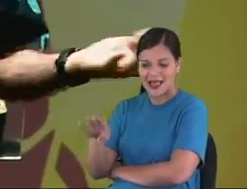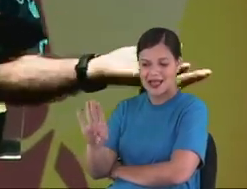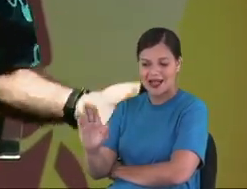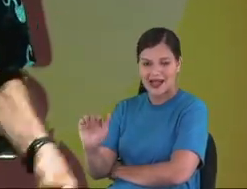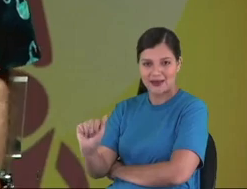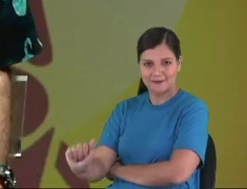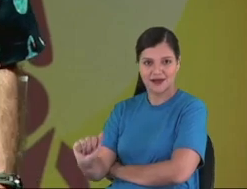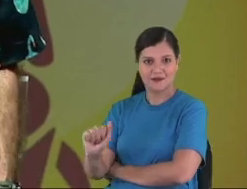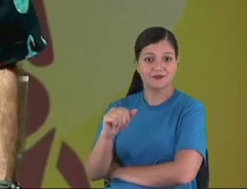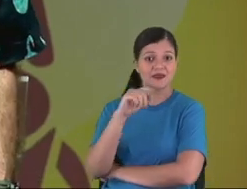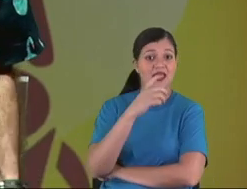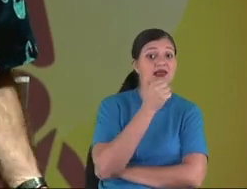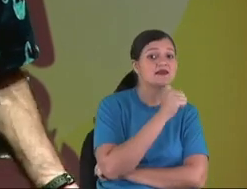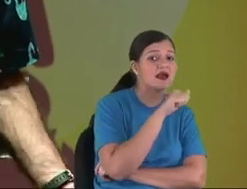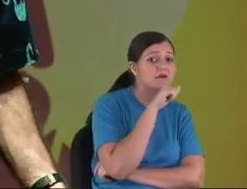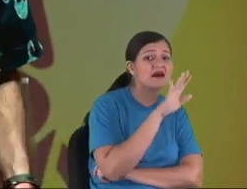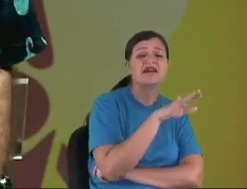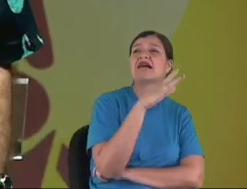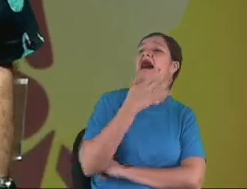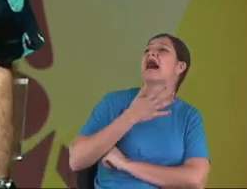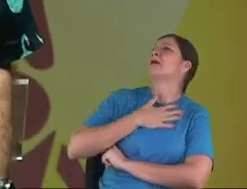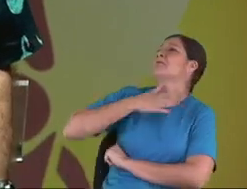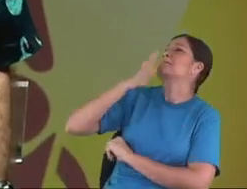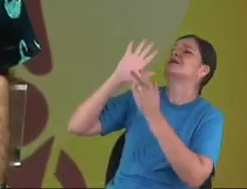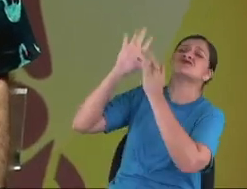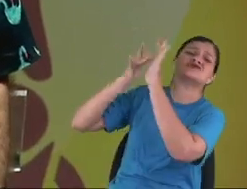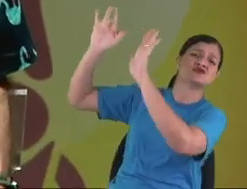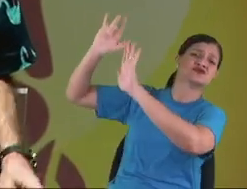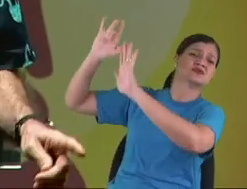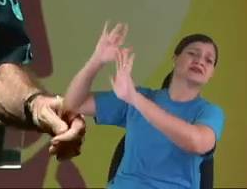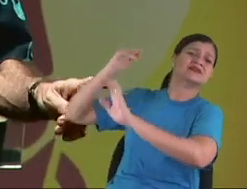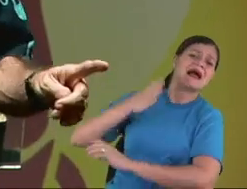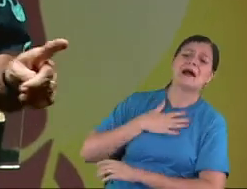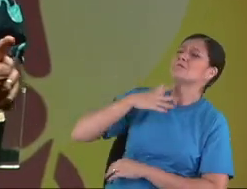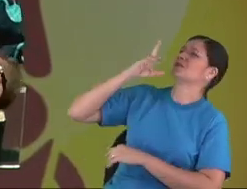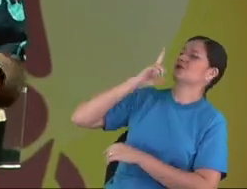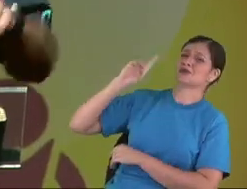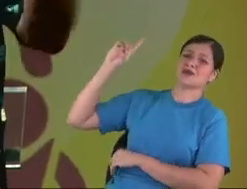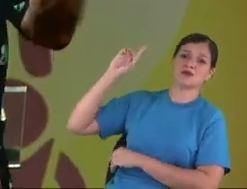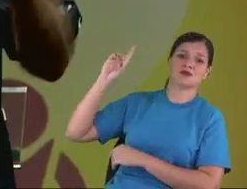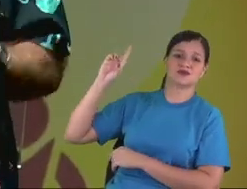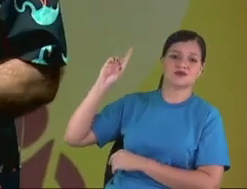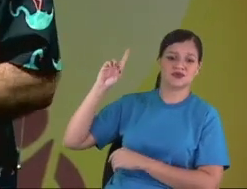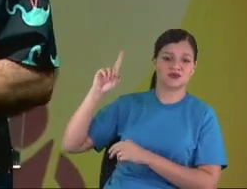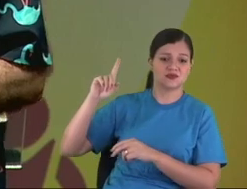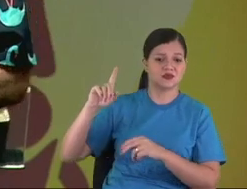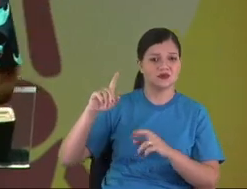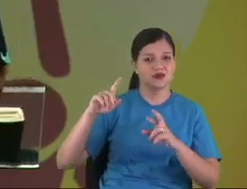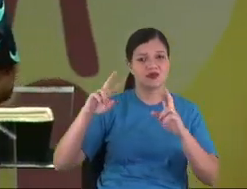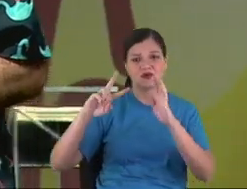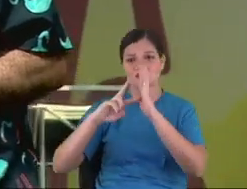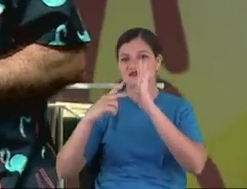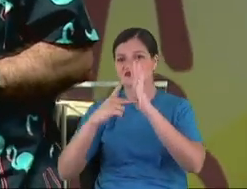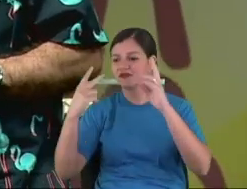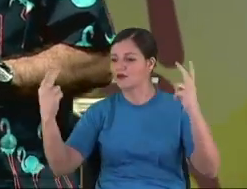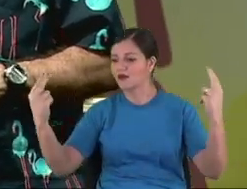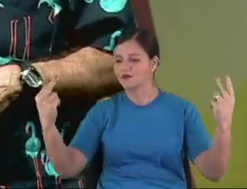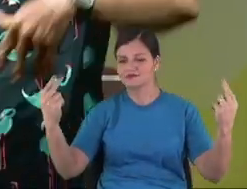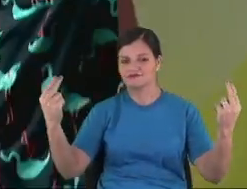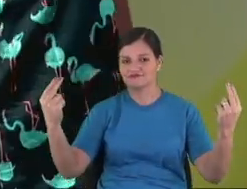The mama says, oh my God, oh my Jesus. He's the same in me, right?